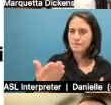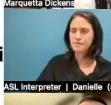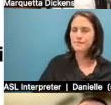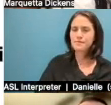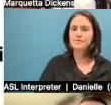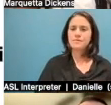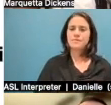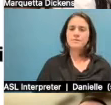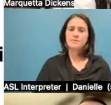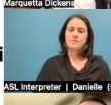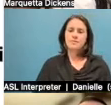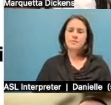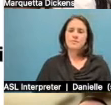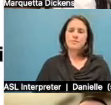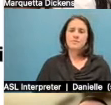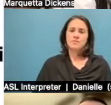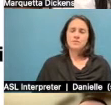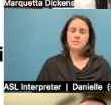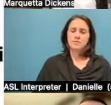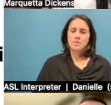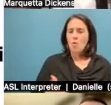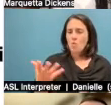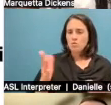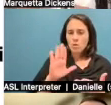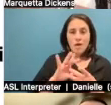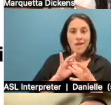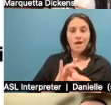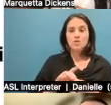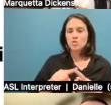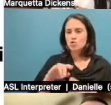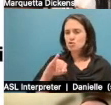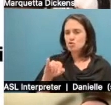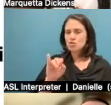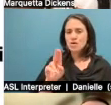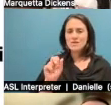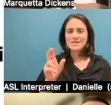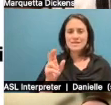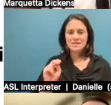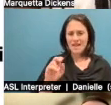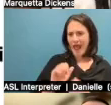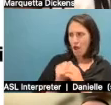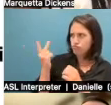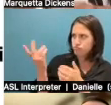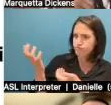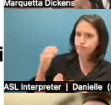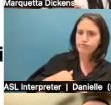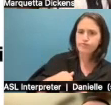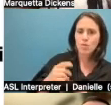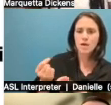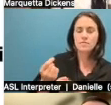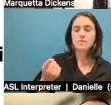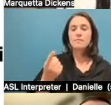little bit about your connection with Justin and how that worked. Yeah. So